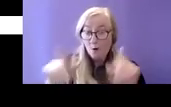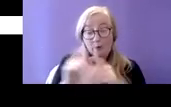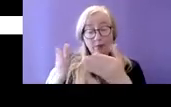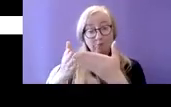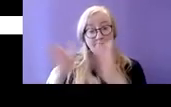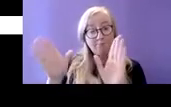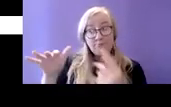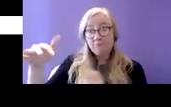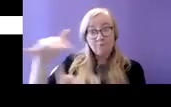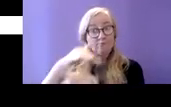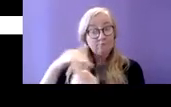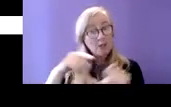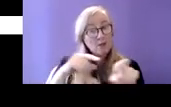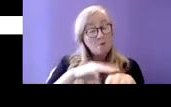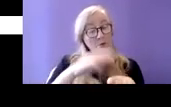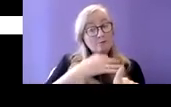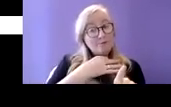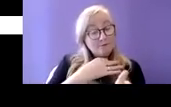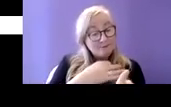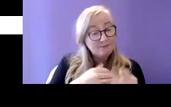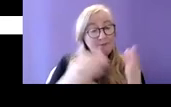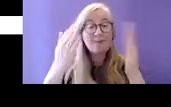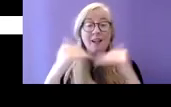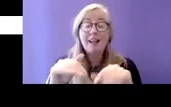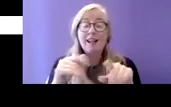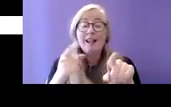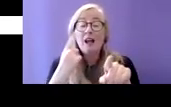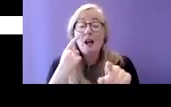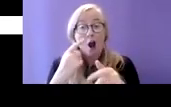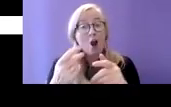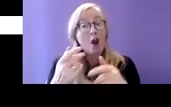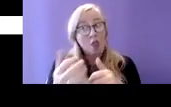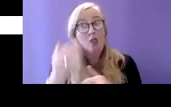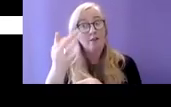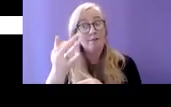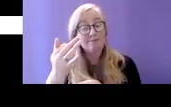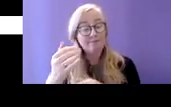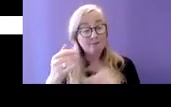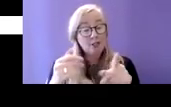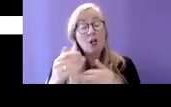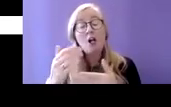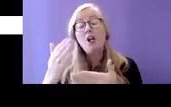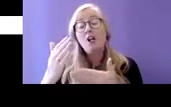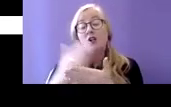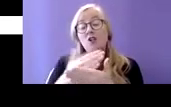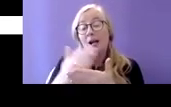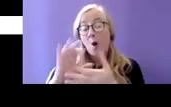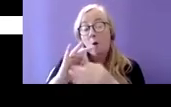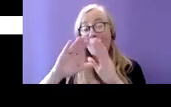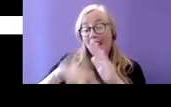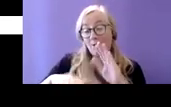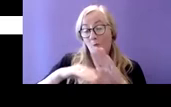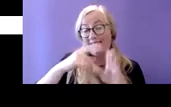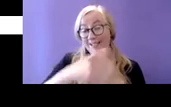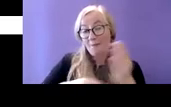other another another noteworthy finding is that the share of homeless persons with disabilities who are male is higher than that for